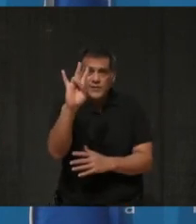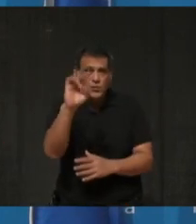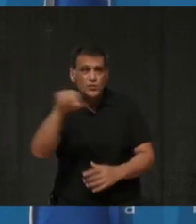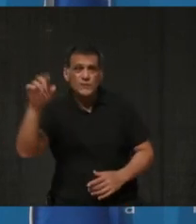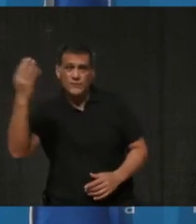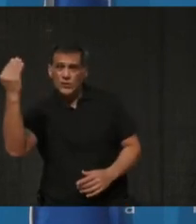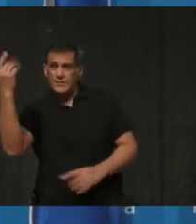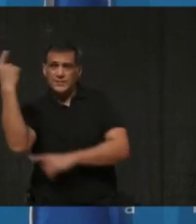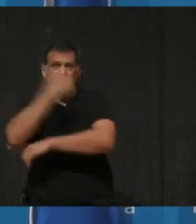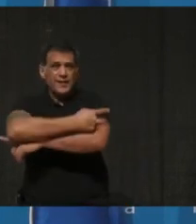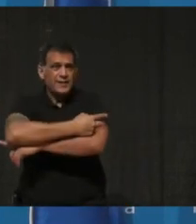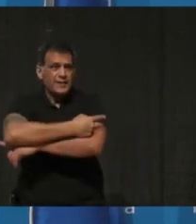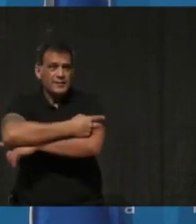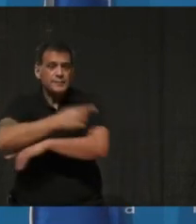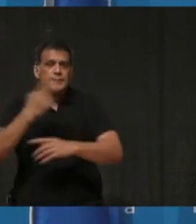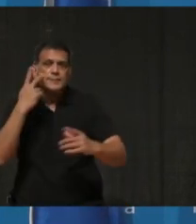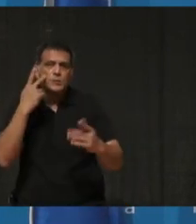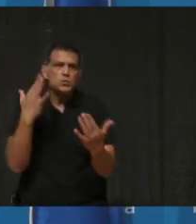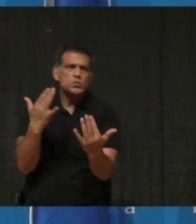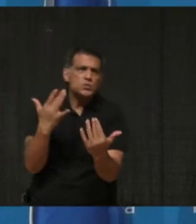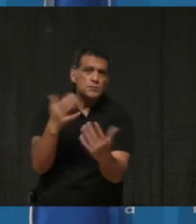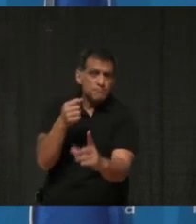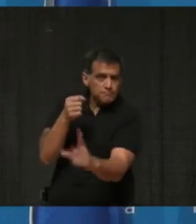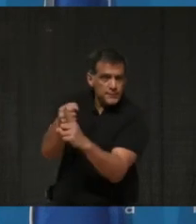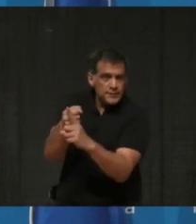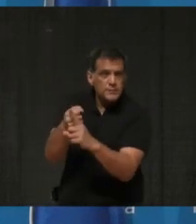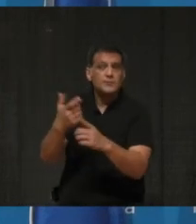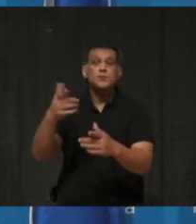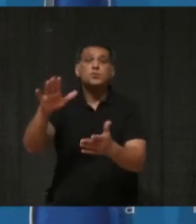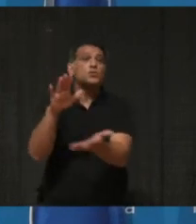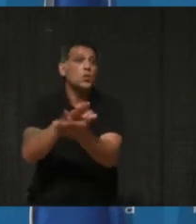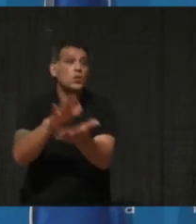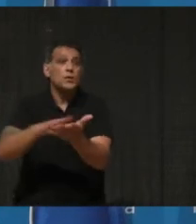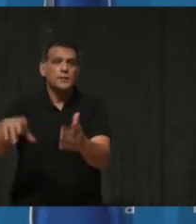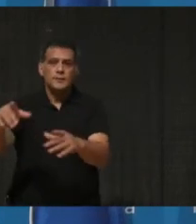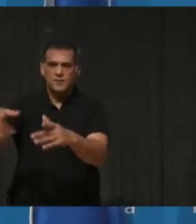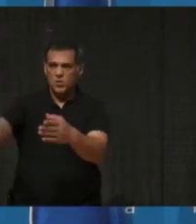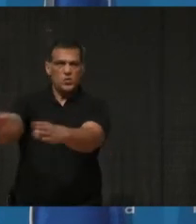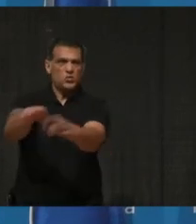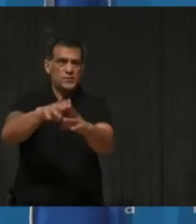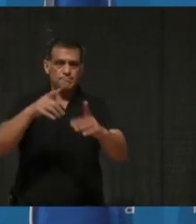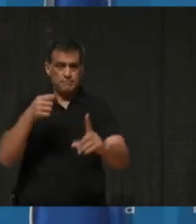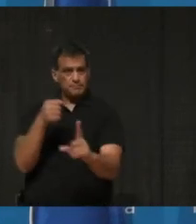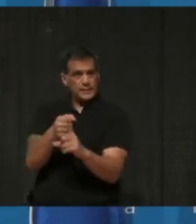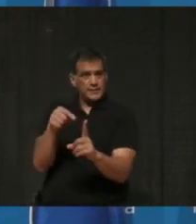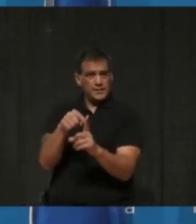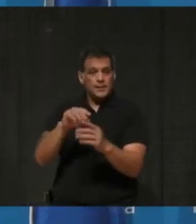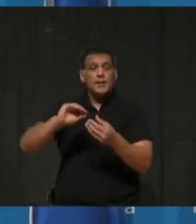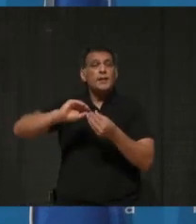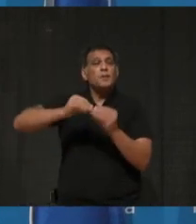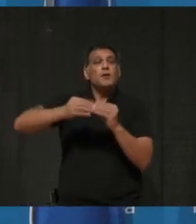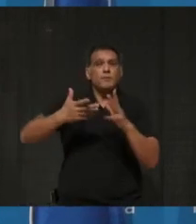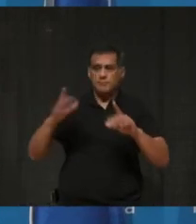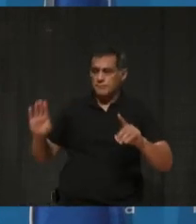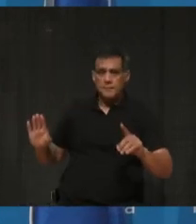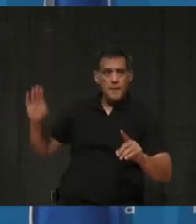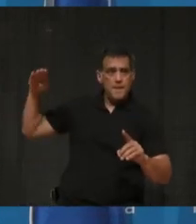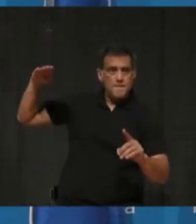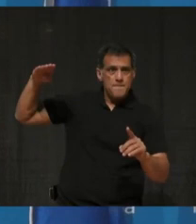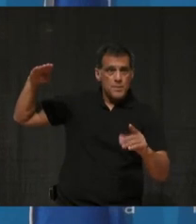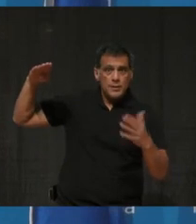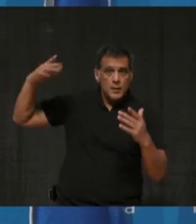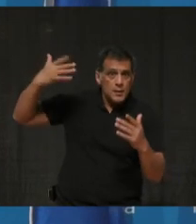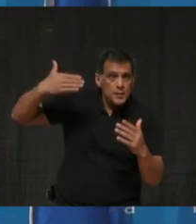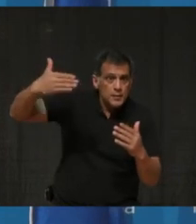to see any of the real impact of the school reopening might have on our rates of transmission. I'm very